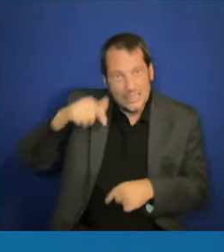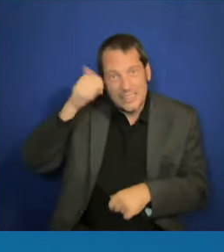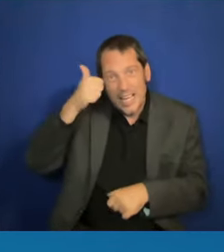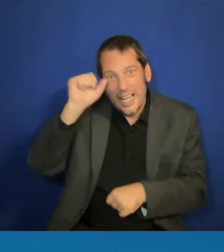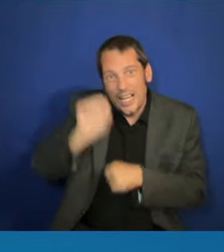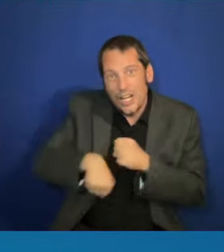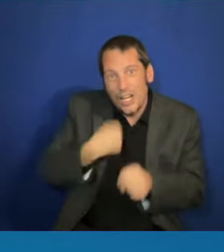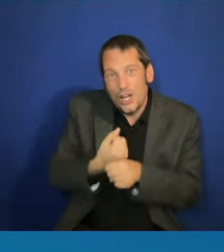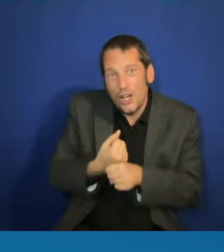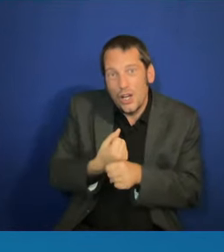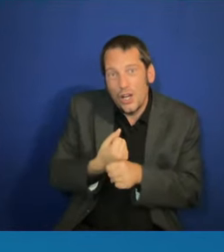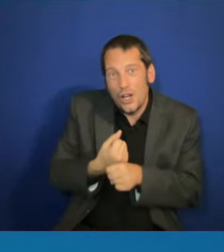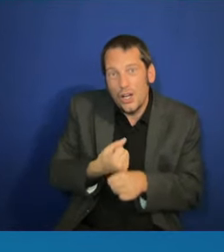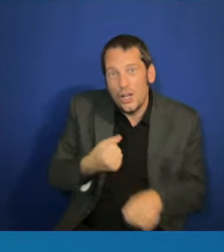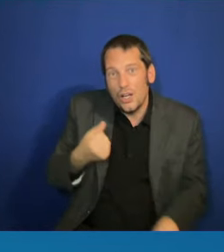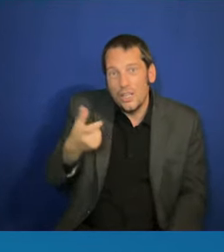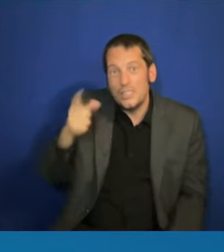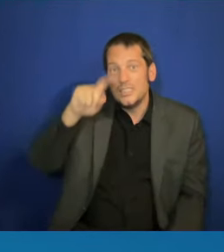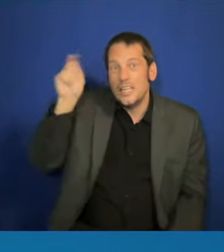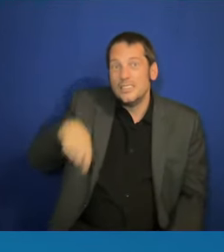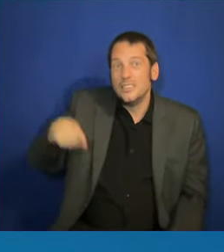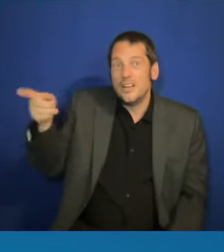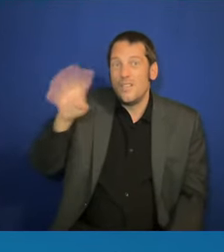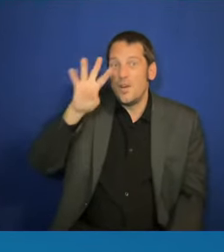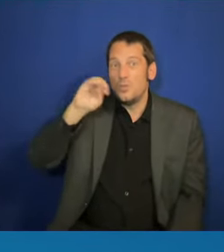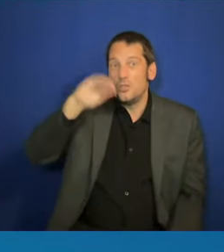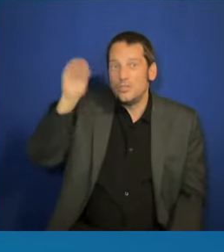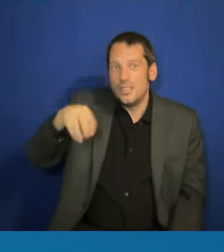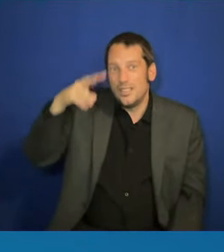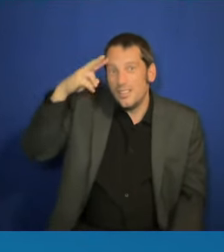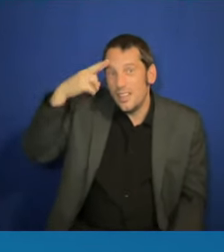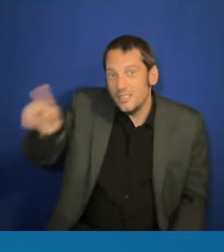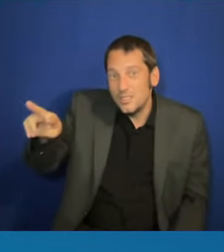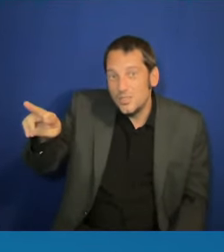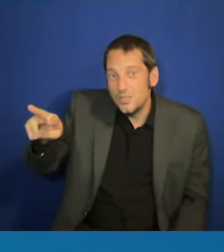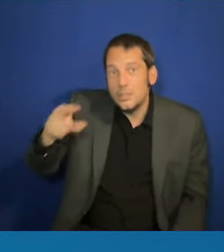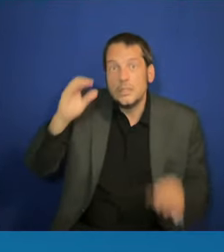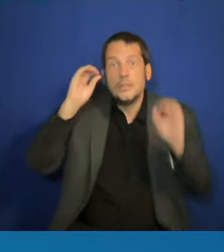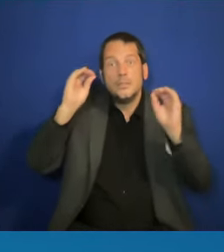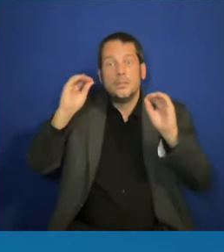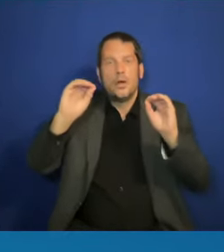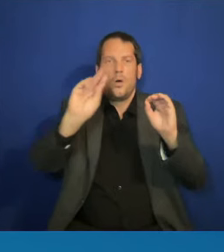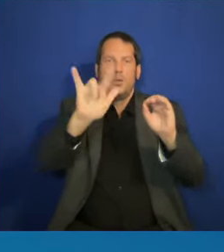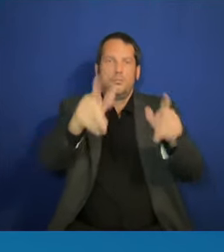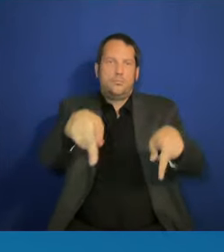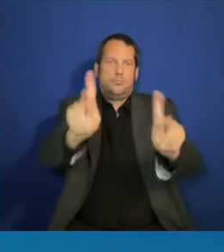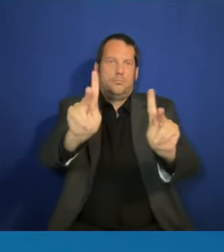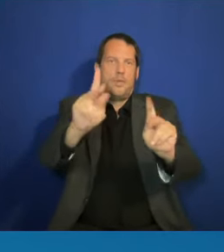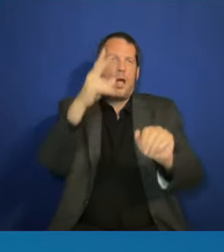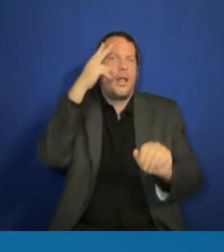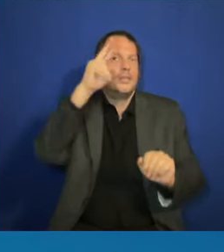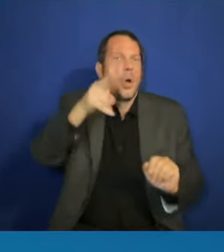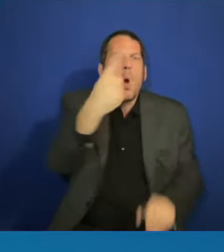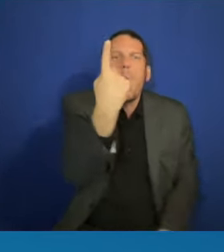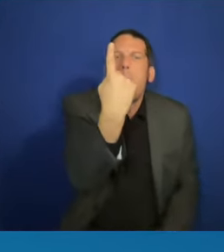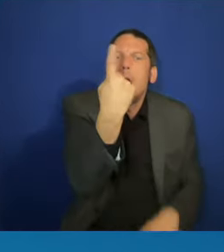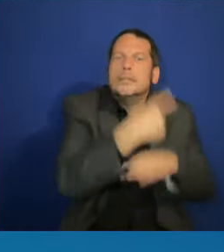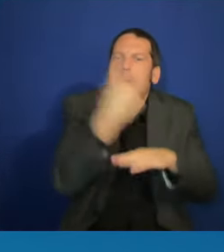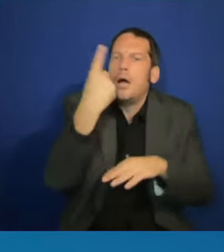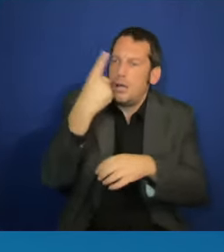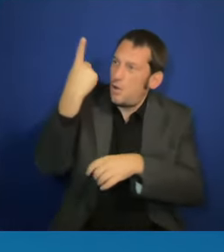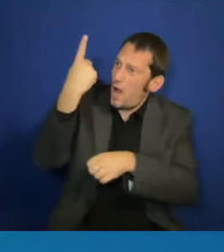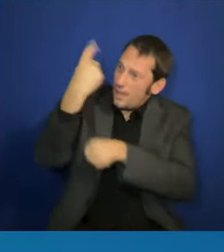history one day a year. Now, talk to us about how you see... Don't forget Florida. Oh, yeah, yeah.